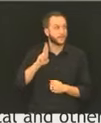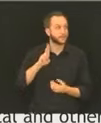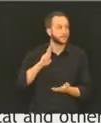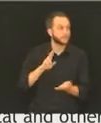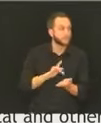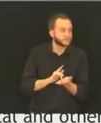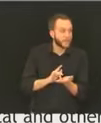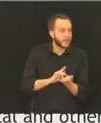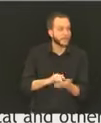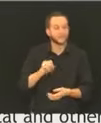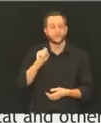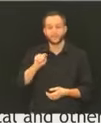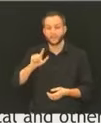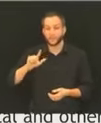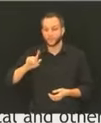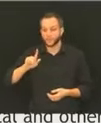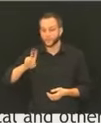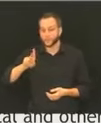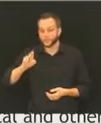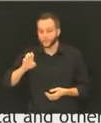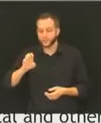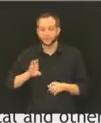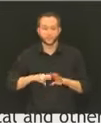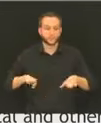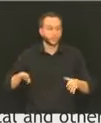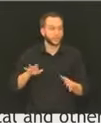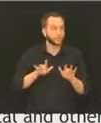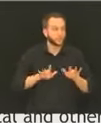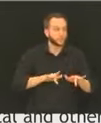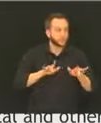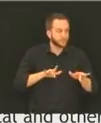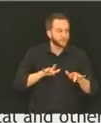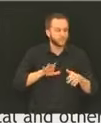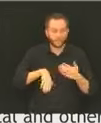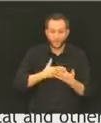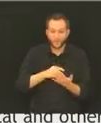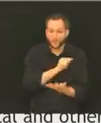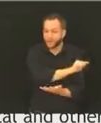other ones. Children's Mercy are participating in these processes.